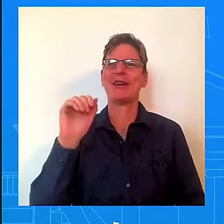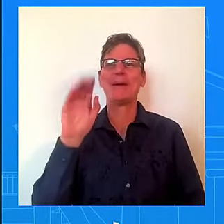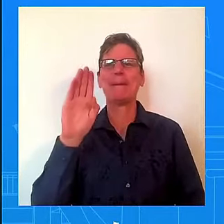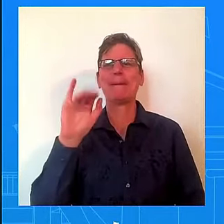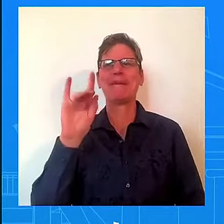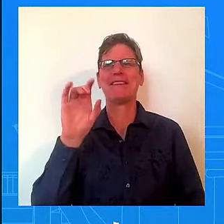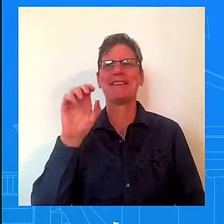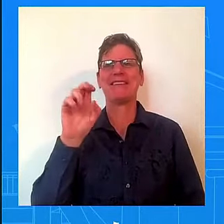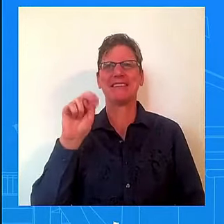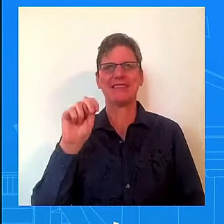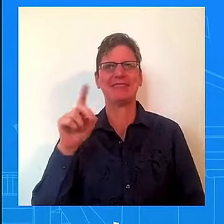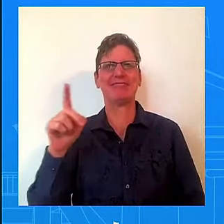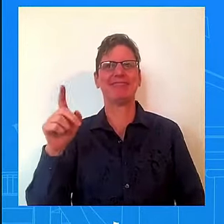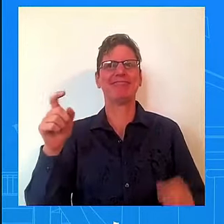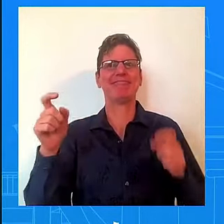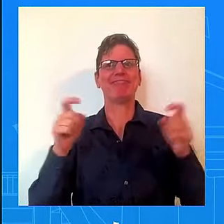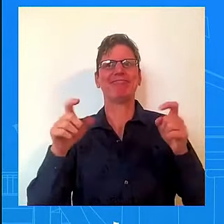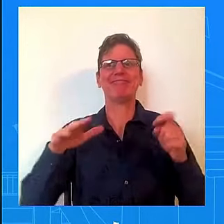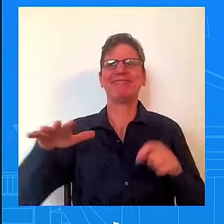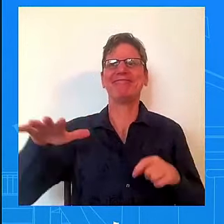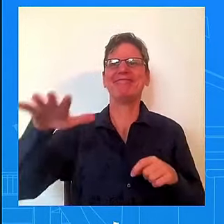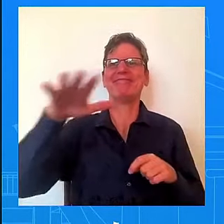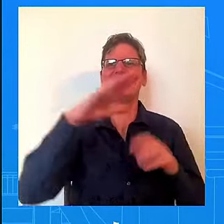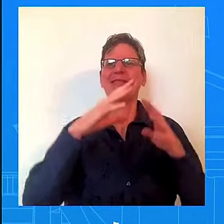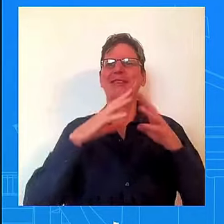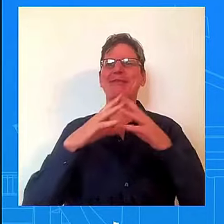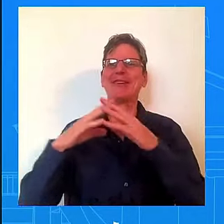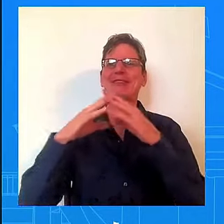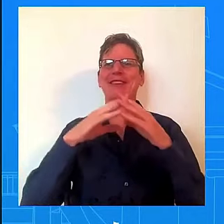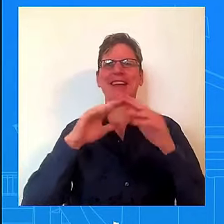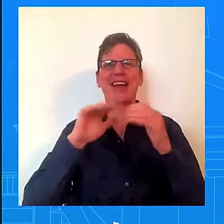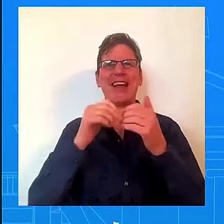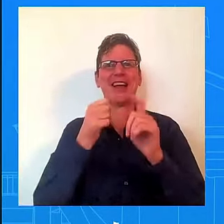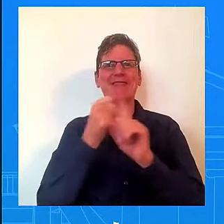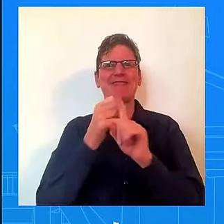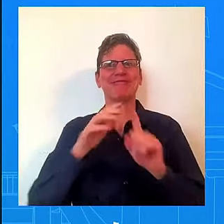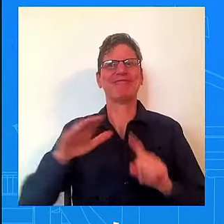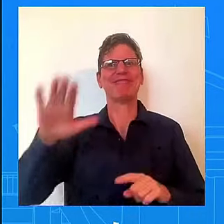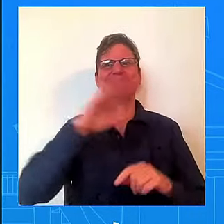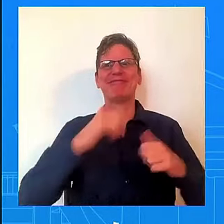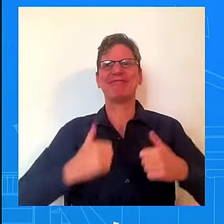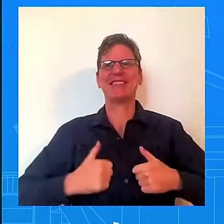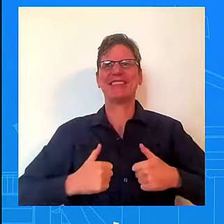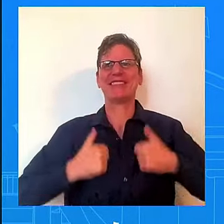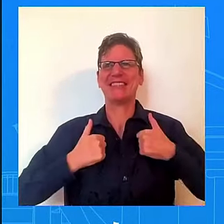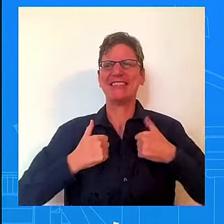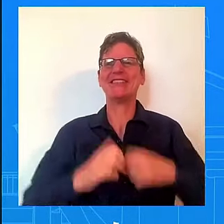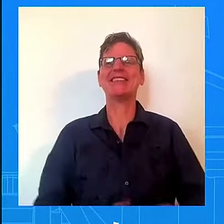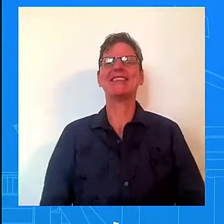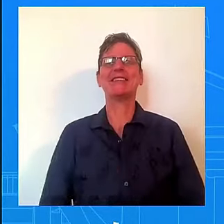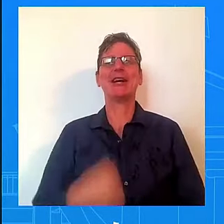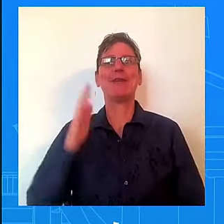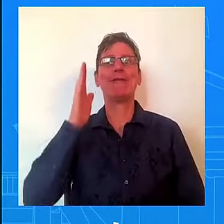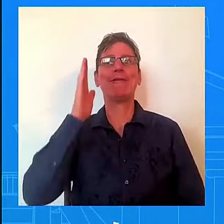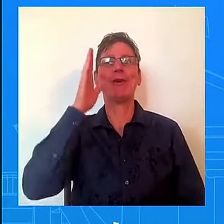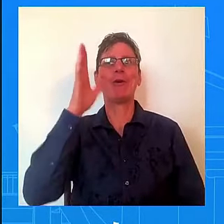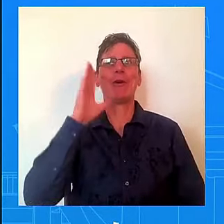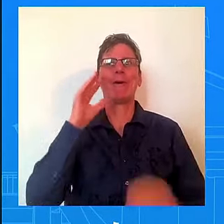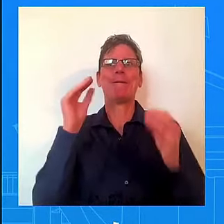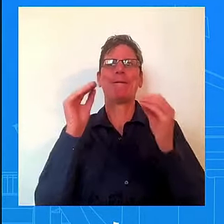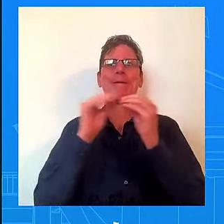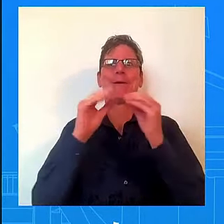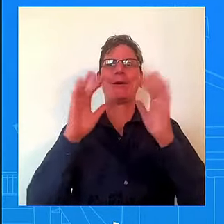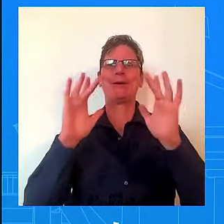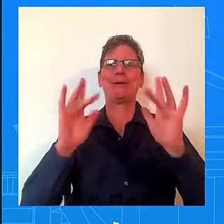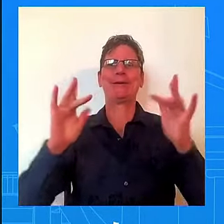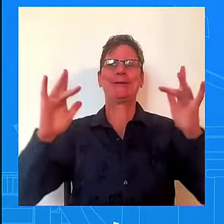and how it is planting the seeds for a brighter future for their community. The call included local elected officials, community